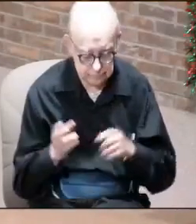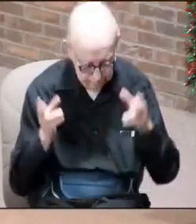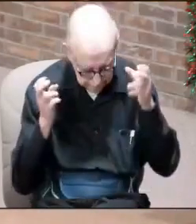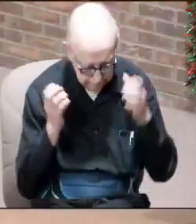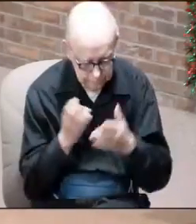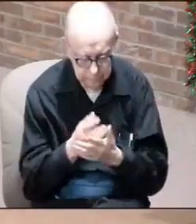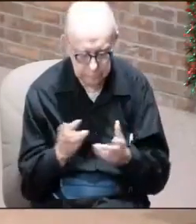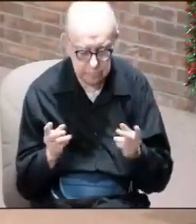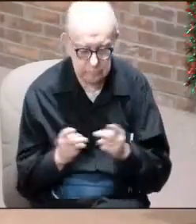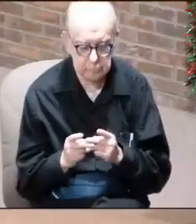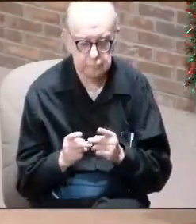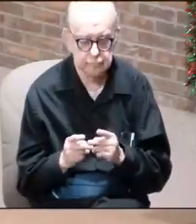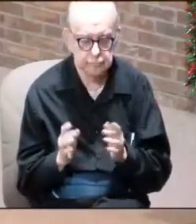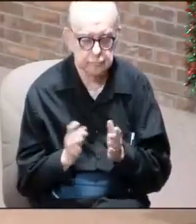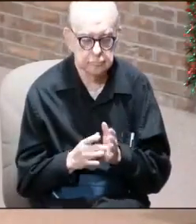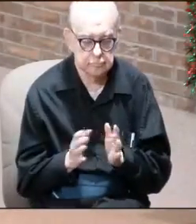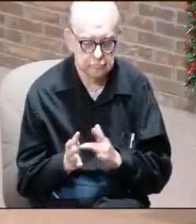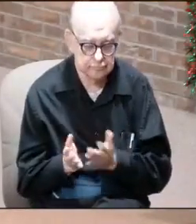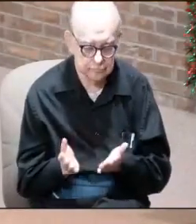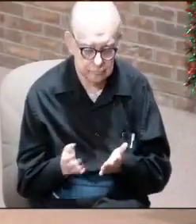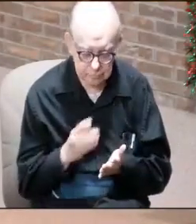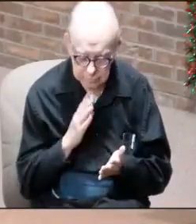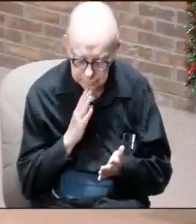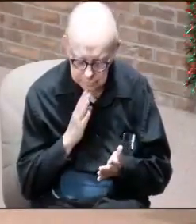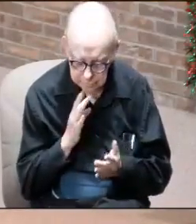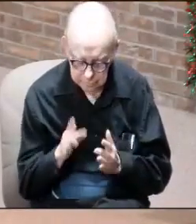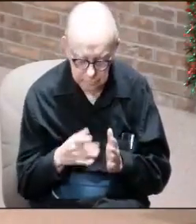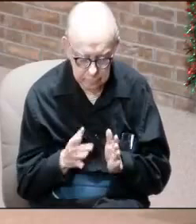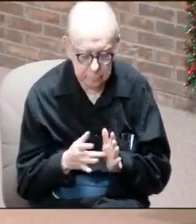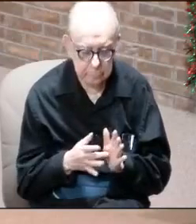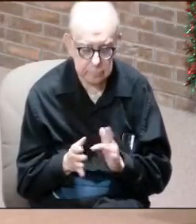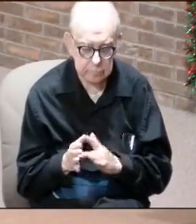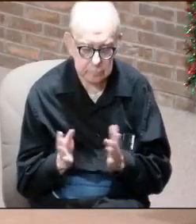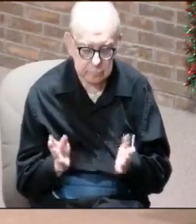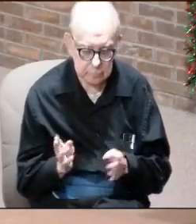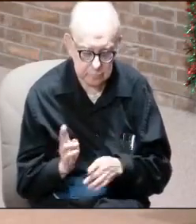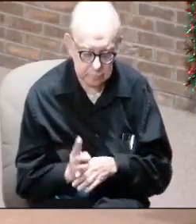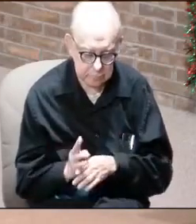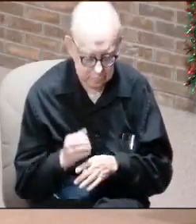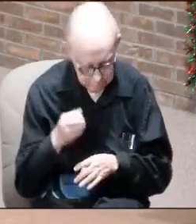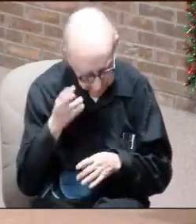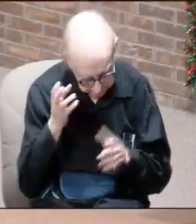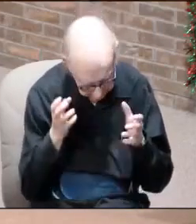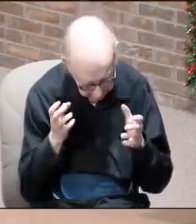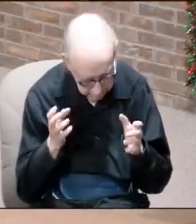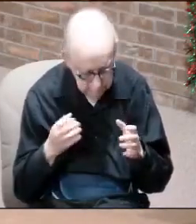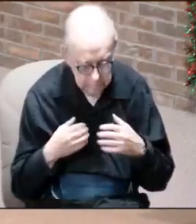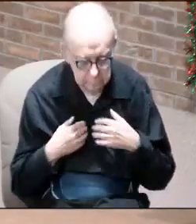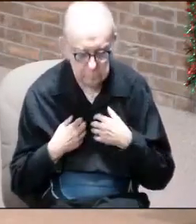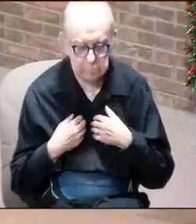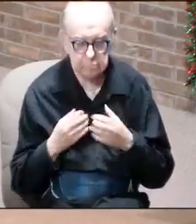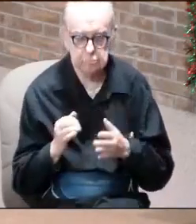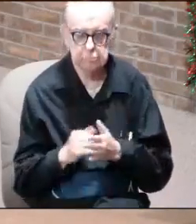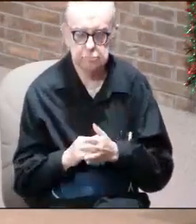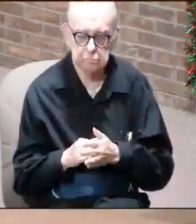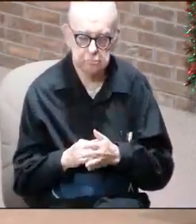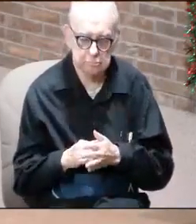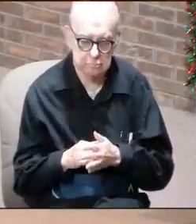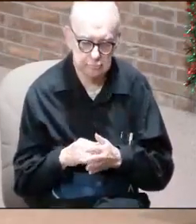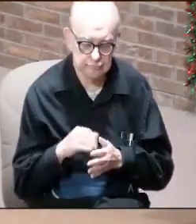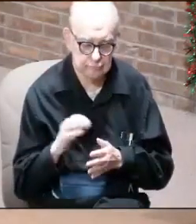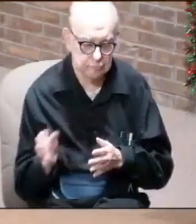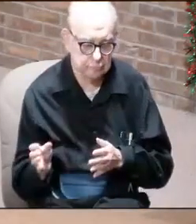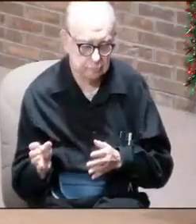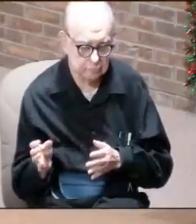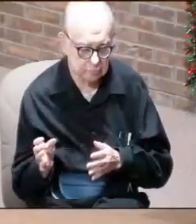every place in the Bible where it talks about Jesus wearing a crown, we have got this in the Christmas